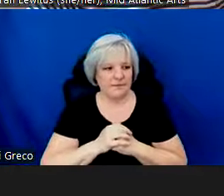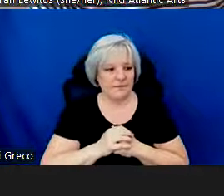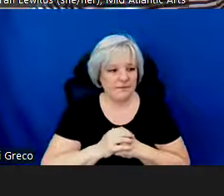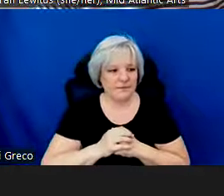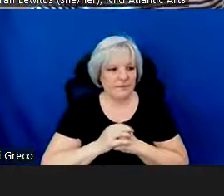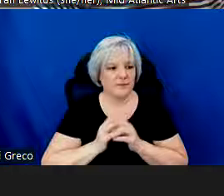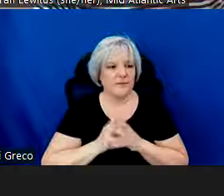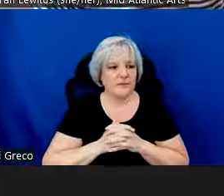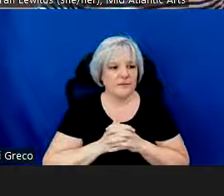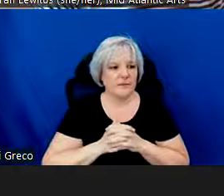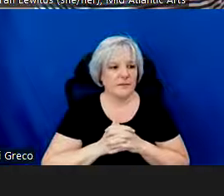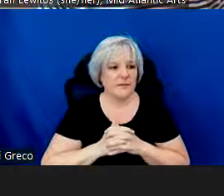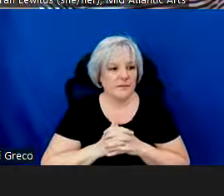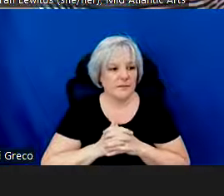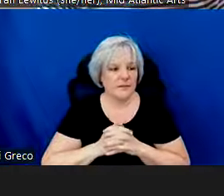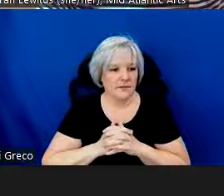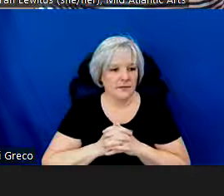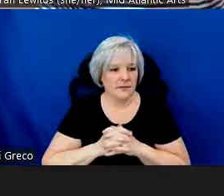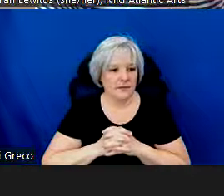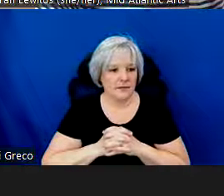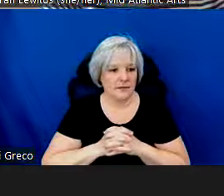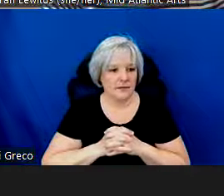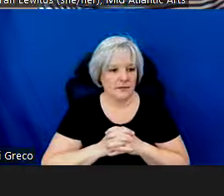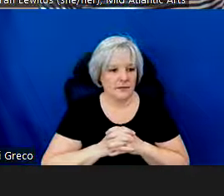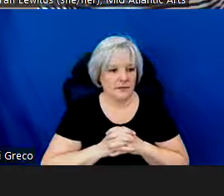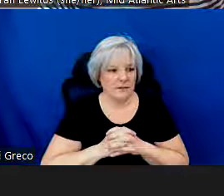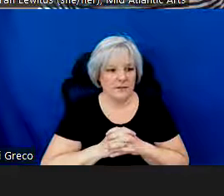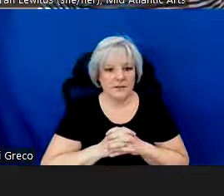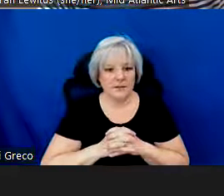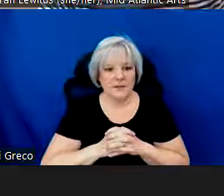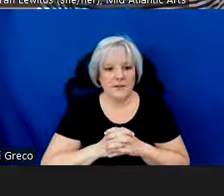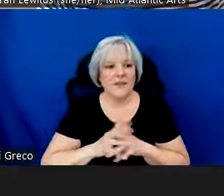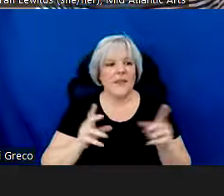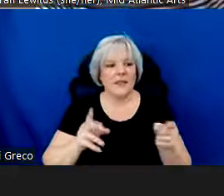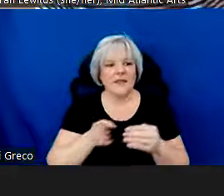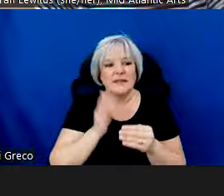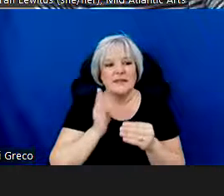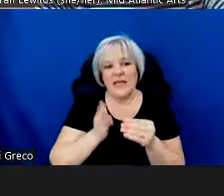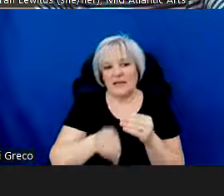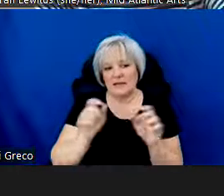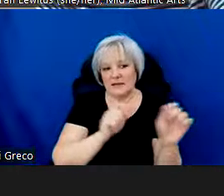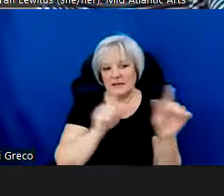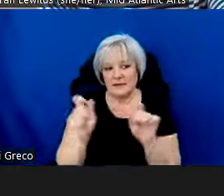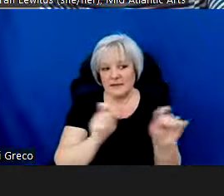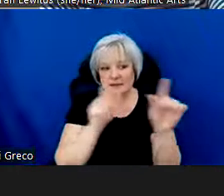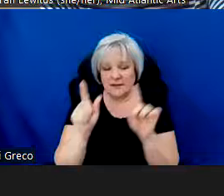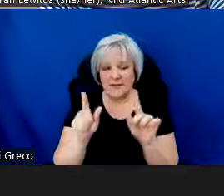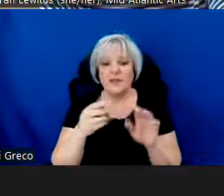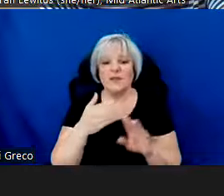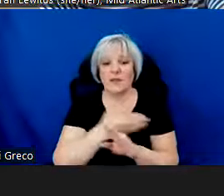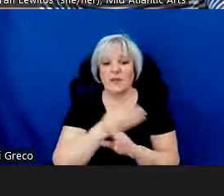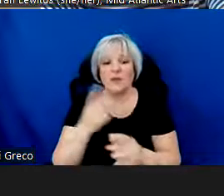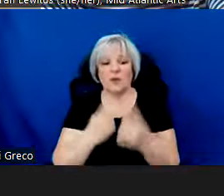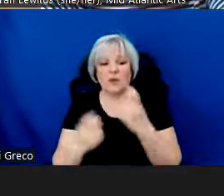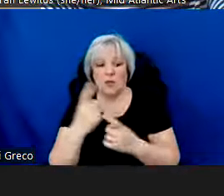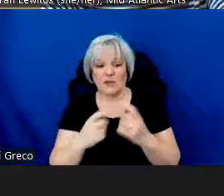So this is wrapping up the end of the slide deck here. And before we go on to questions,